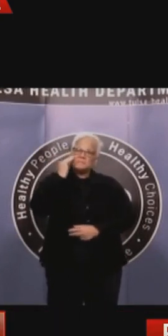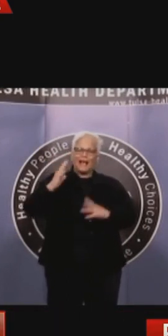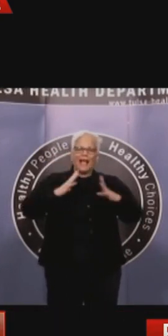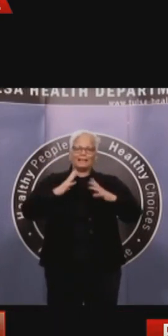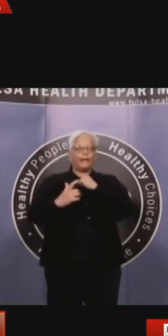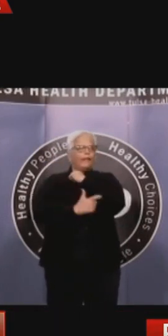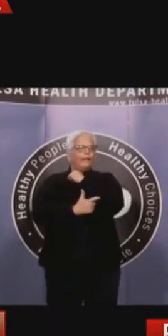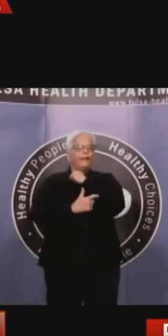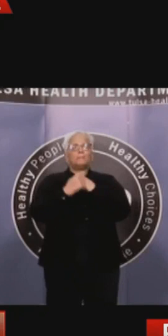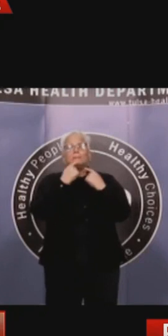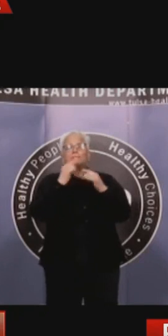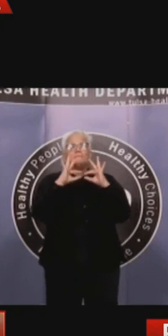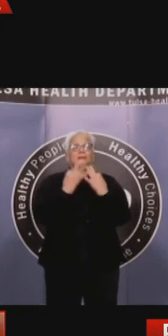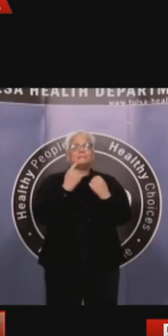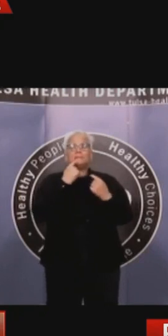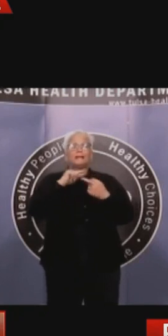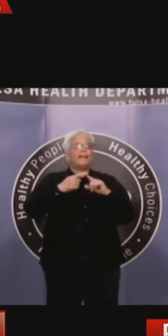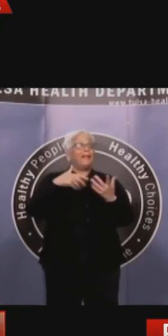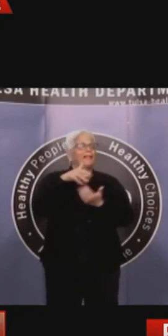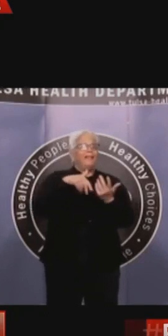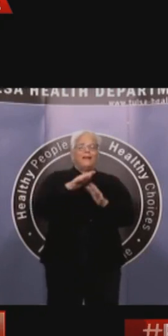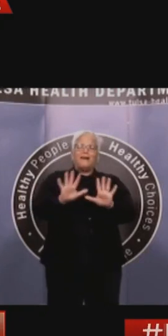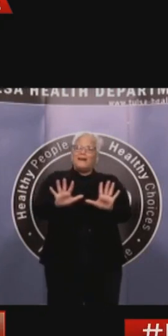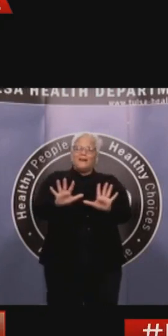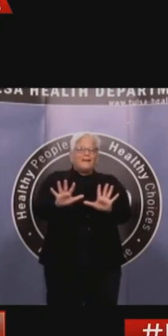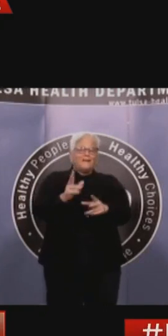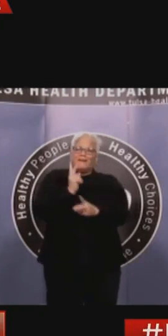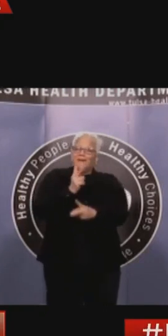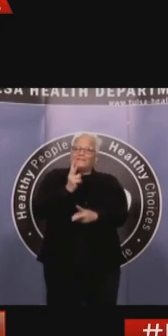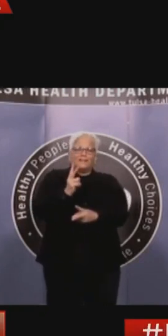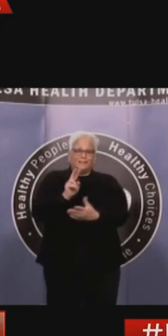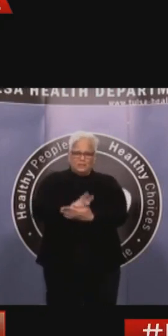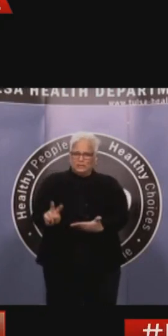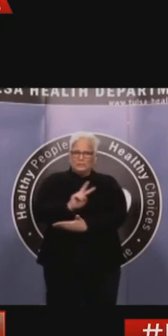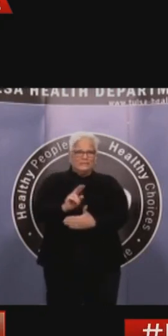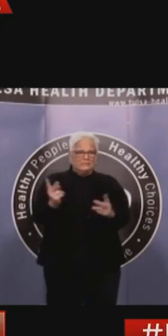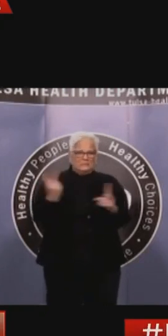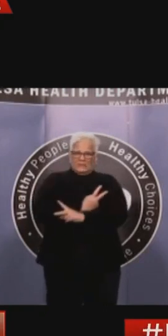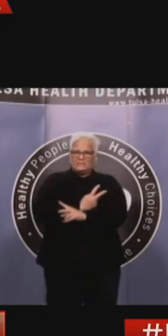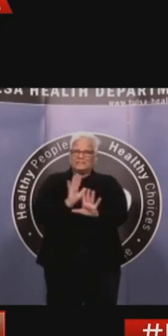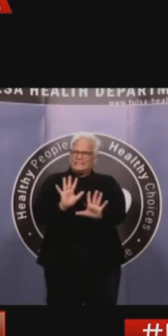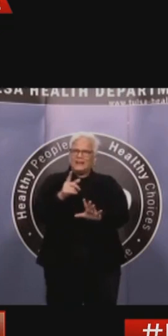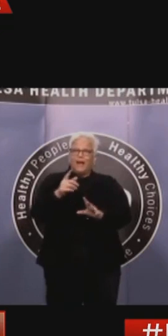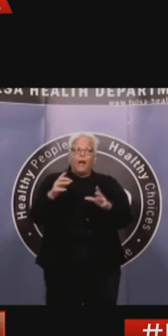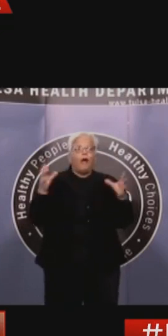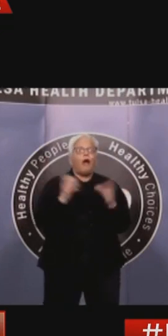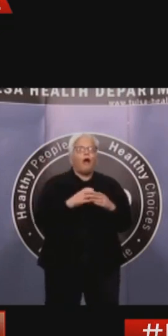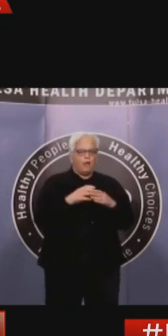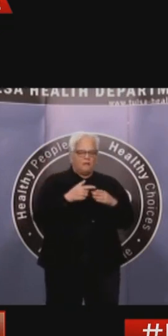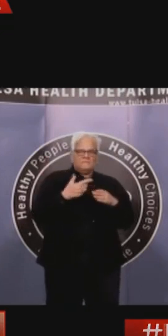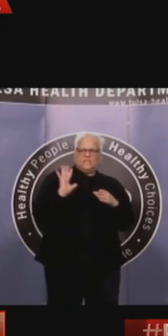this contagion rate lower. We will keep our death rate lower. And all of us will be